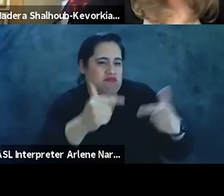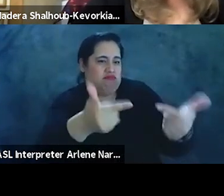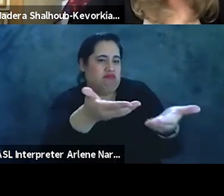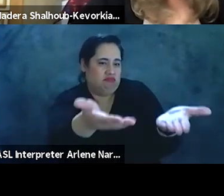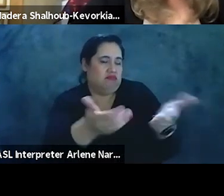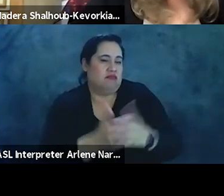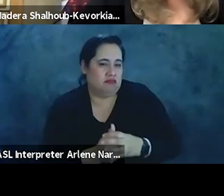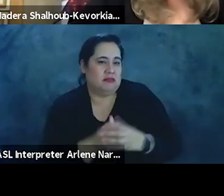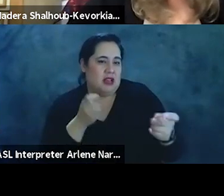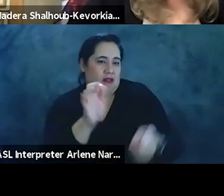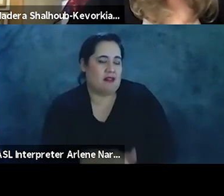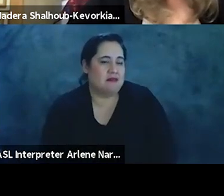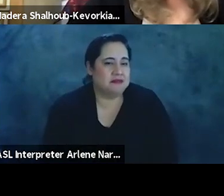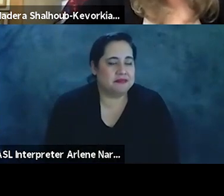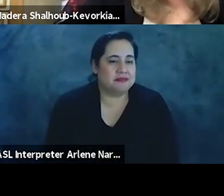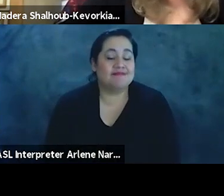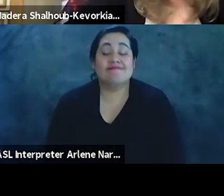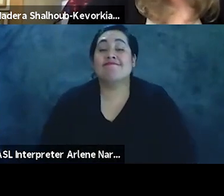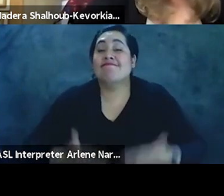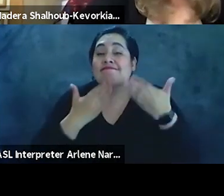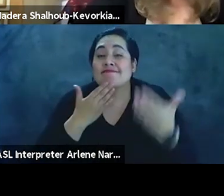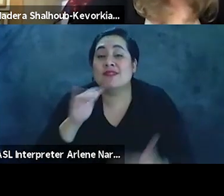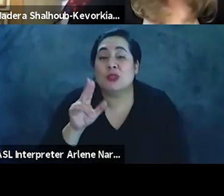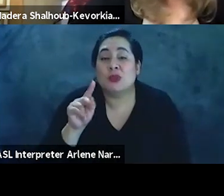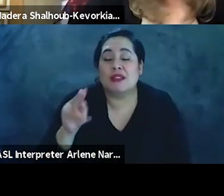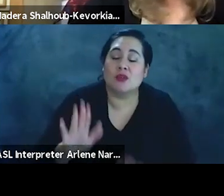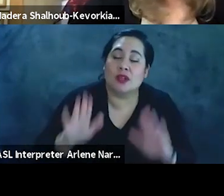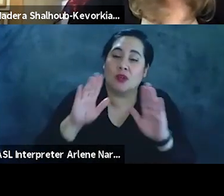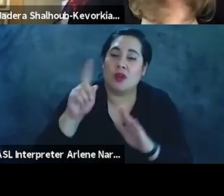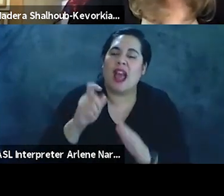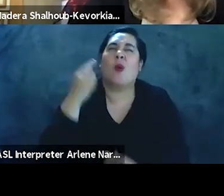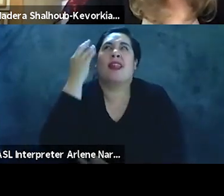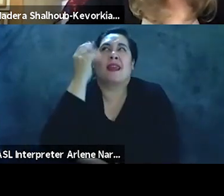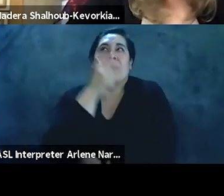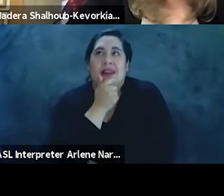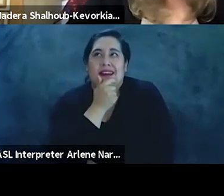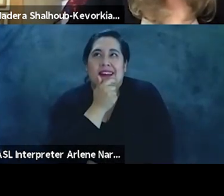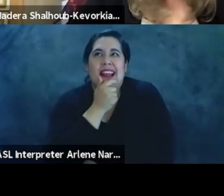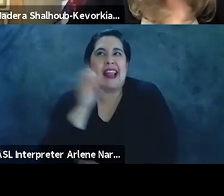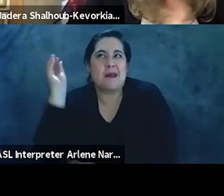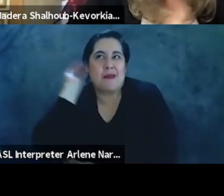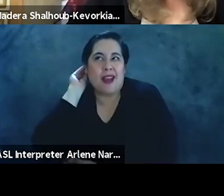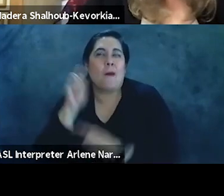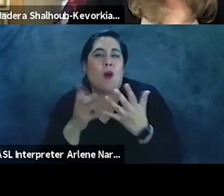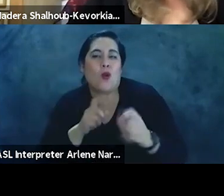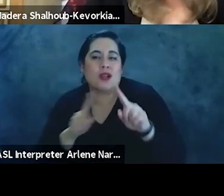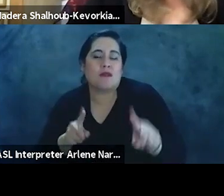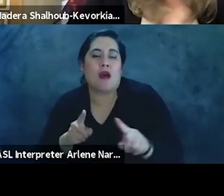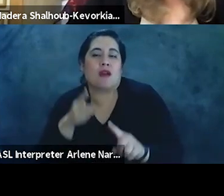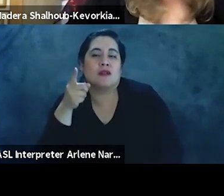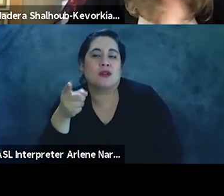you to handle that. Thanks Judith. That's a great question. Let me, I'll think about that sort of in the, in the background, but I want to respond to what